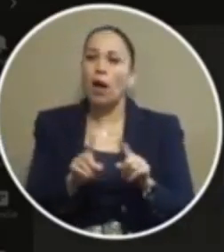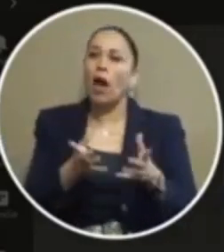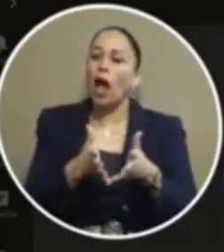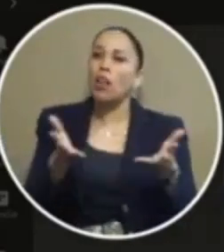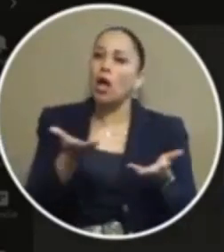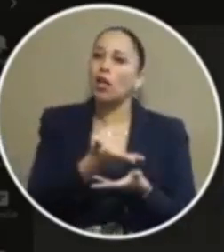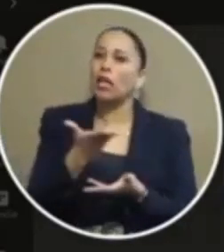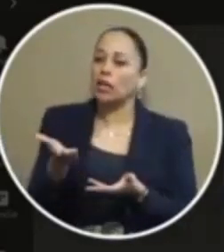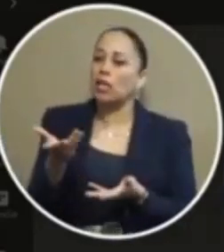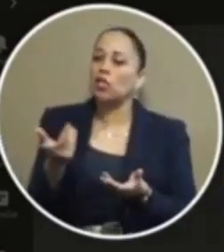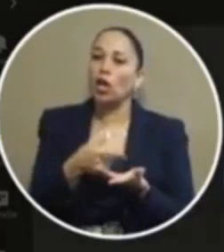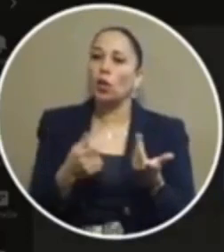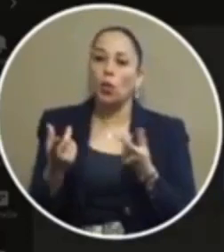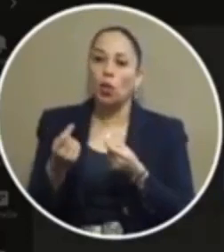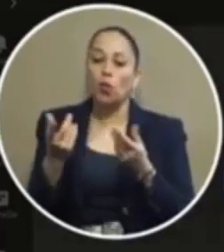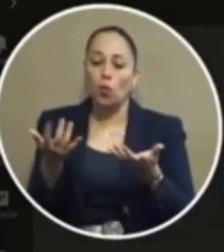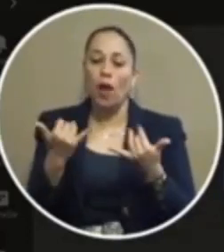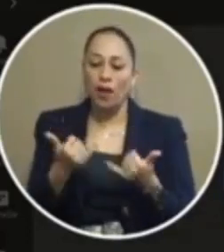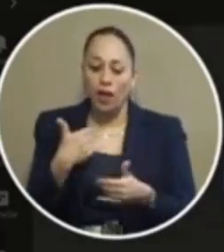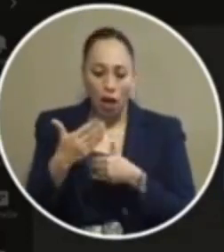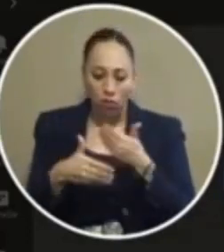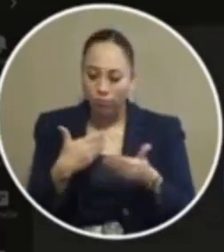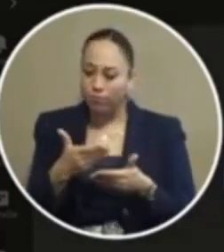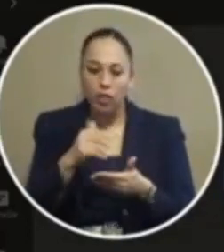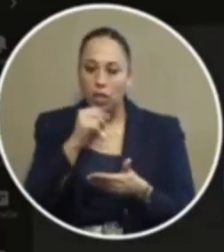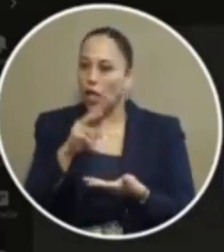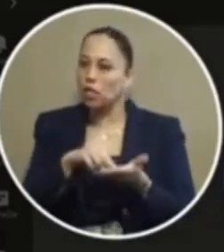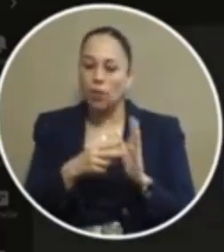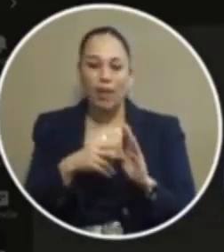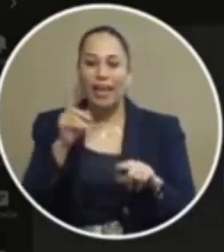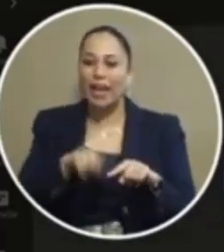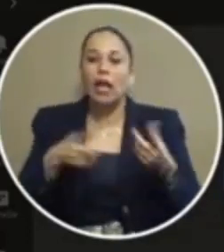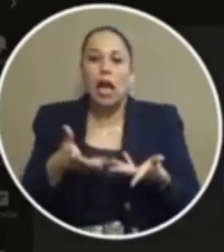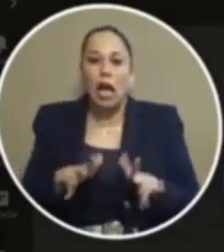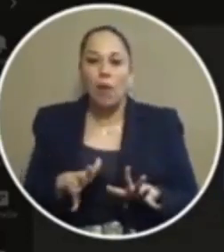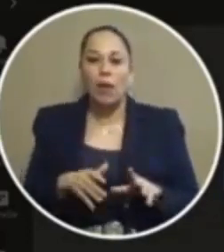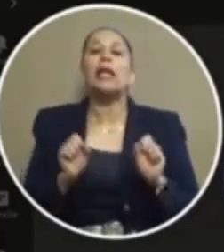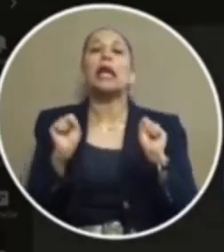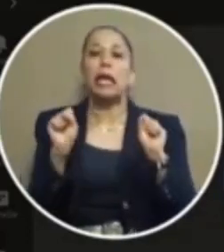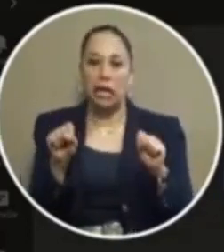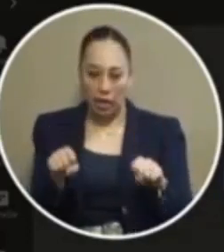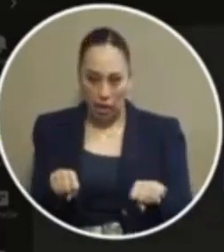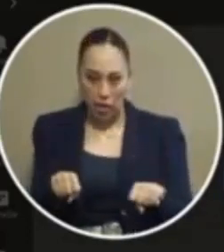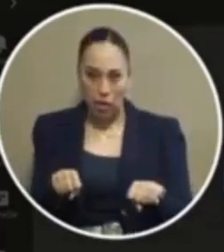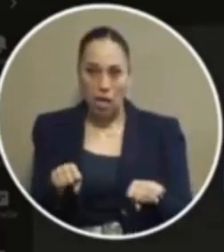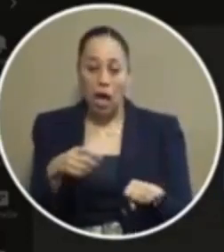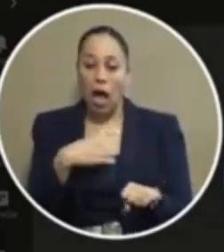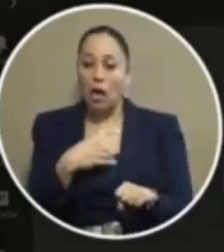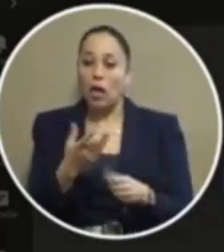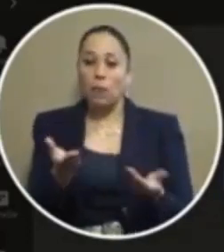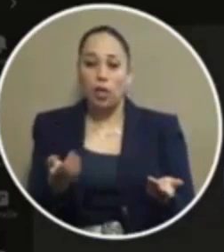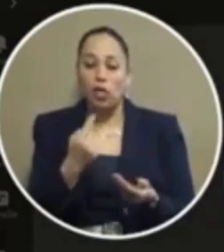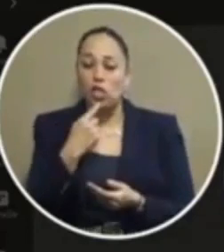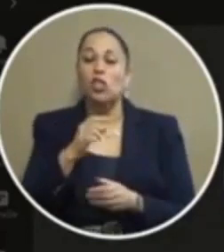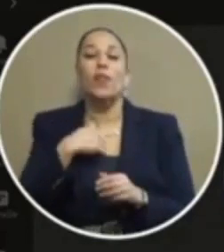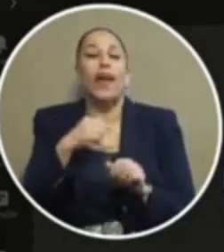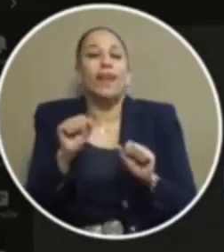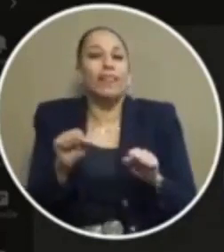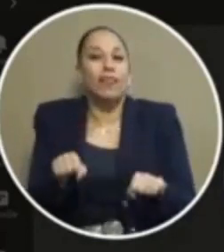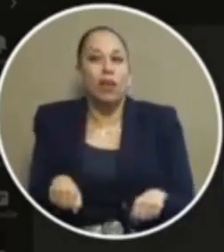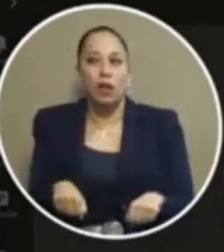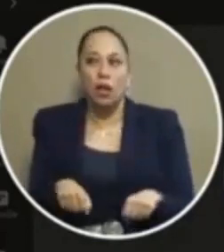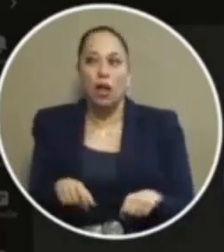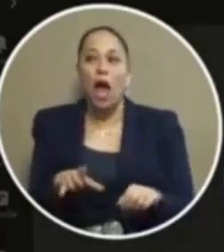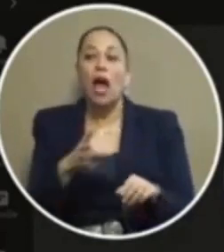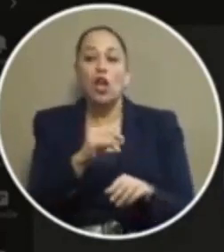we're doing right now are difficult with everything that's going on doesn't mean it can be done can't be done and i'm here to tell you that it can be done also